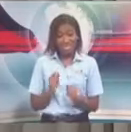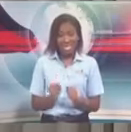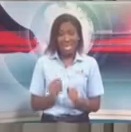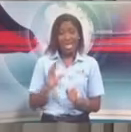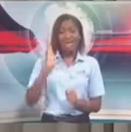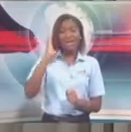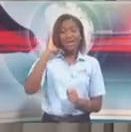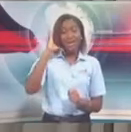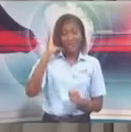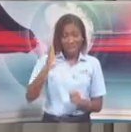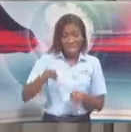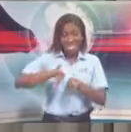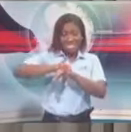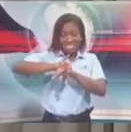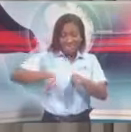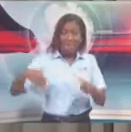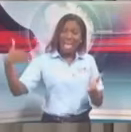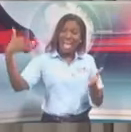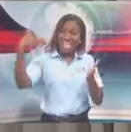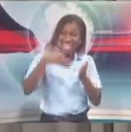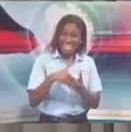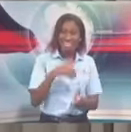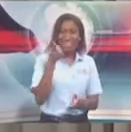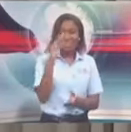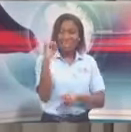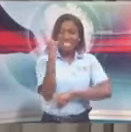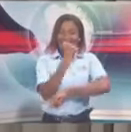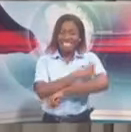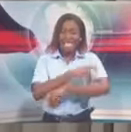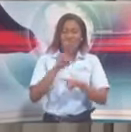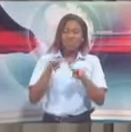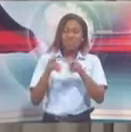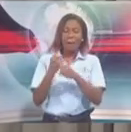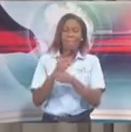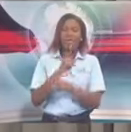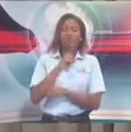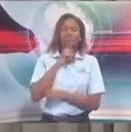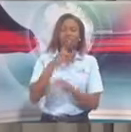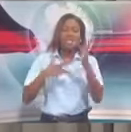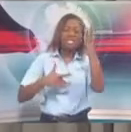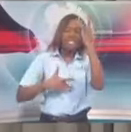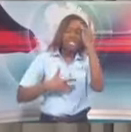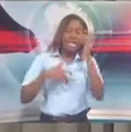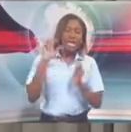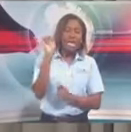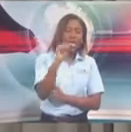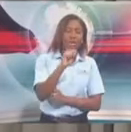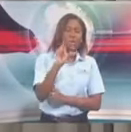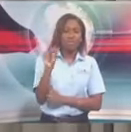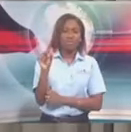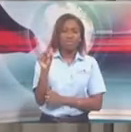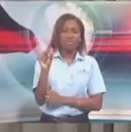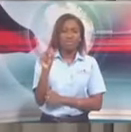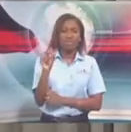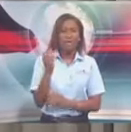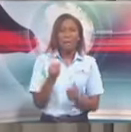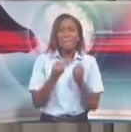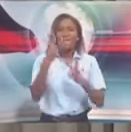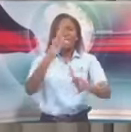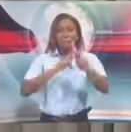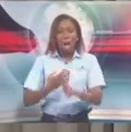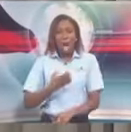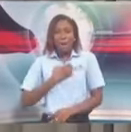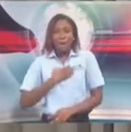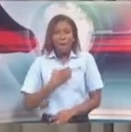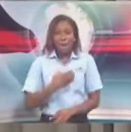It has been suggested, and I want to completely debunk that suggestion, that the government abandoned anyone. The government of Trinidad and Tobago